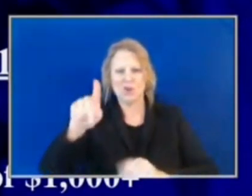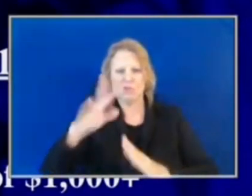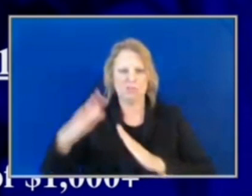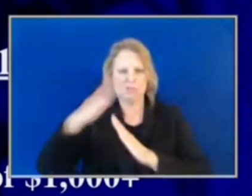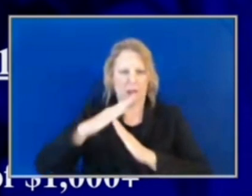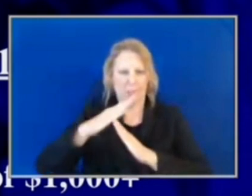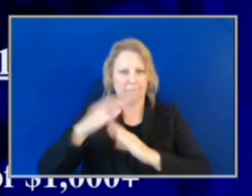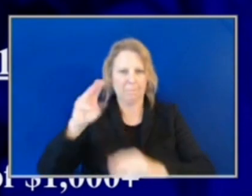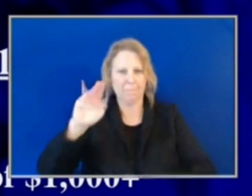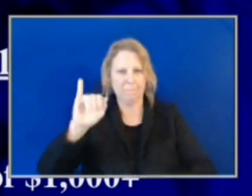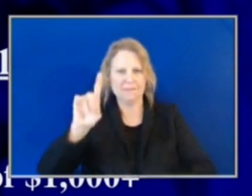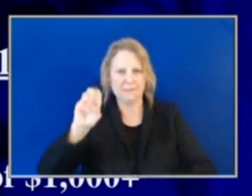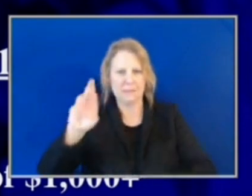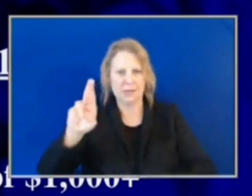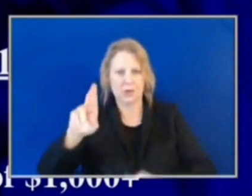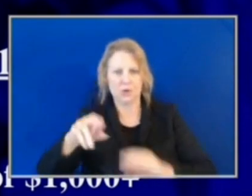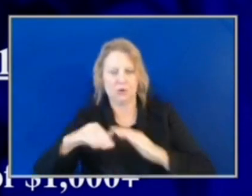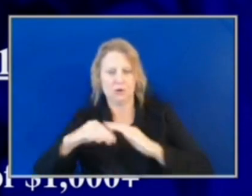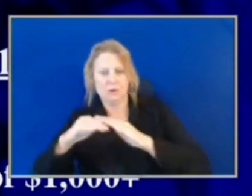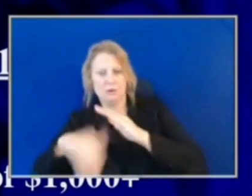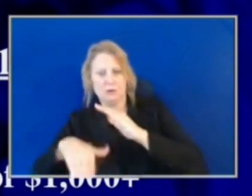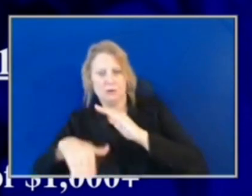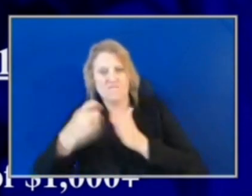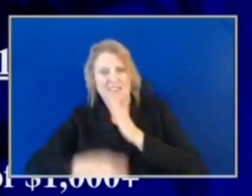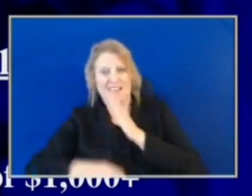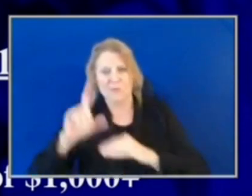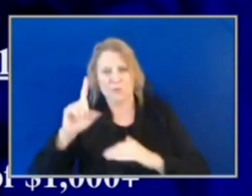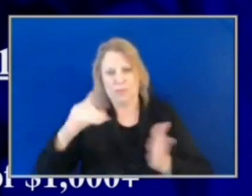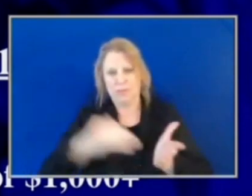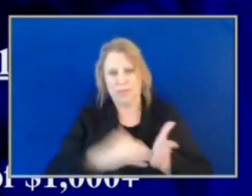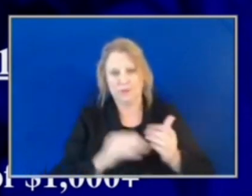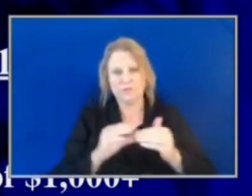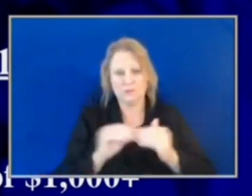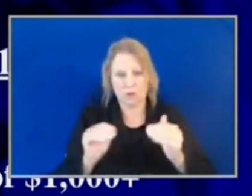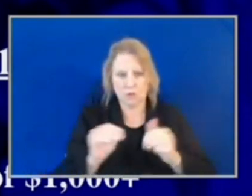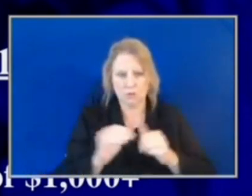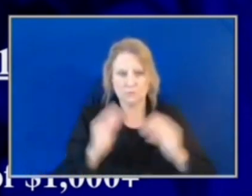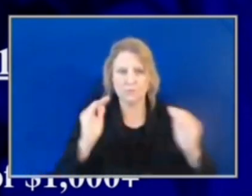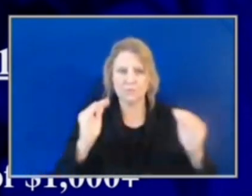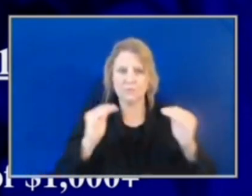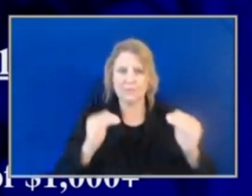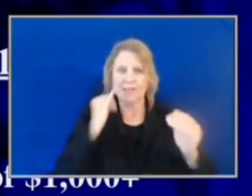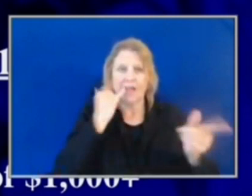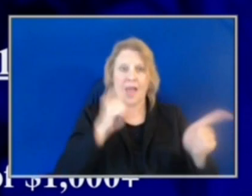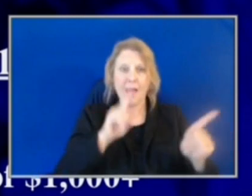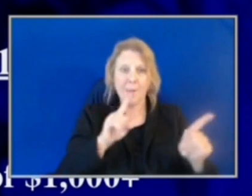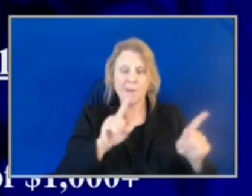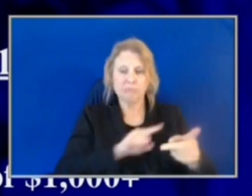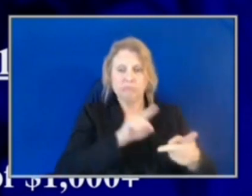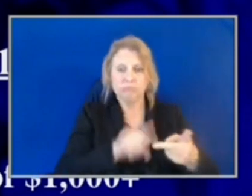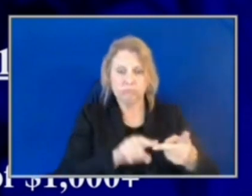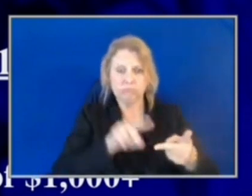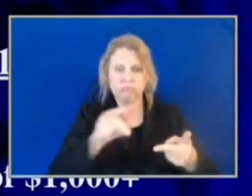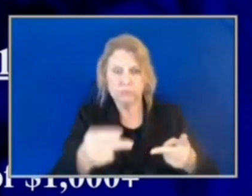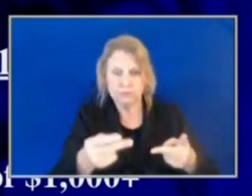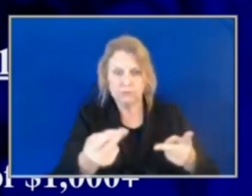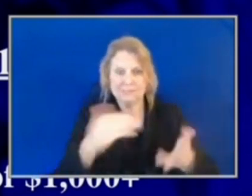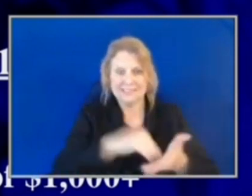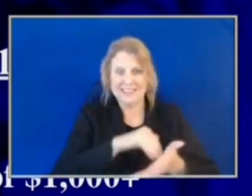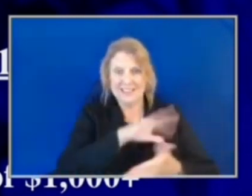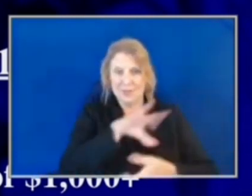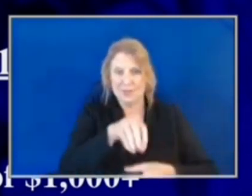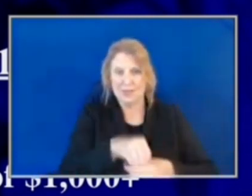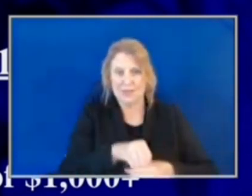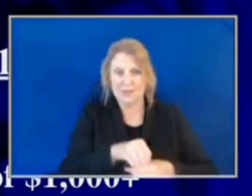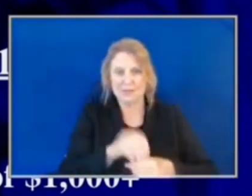face a fine of no less than $1,000. Any subsequent offenses within 24 months will be charged as a Class